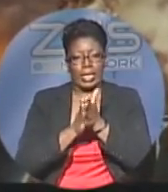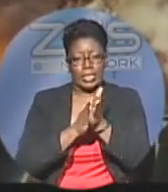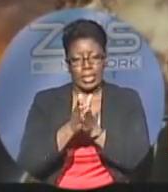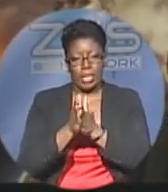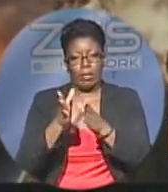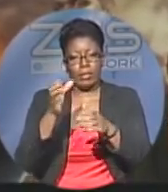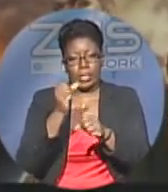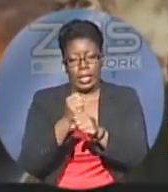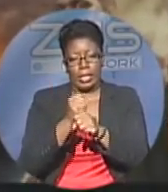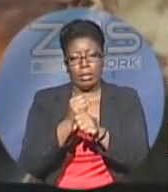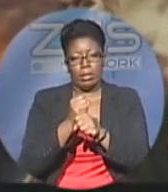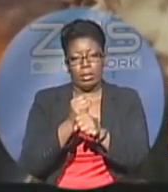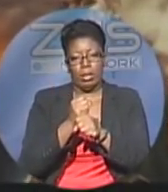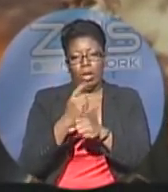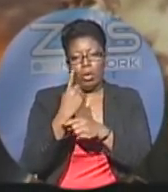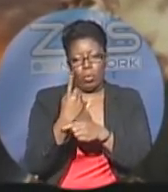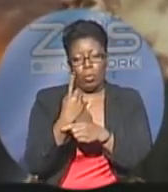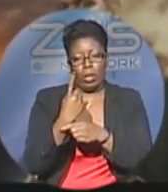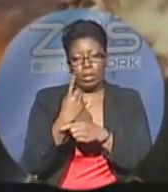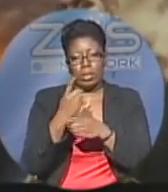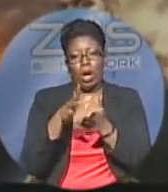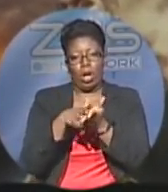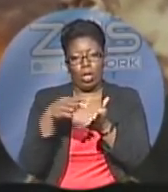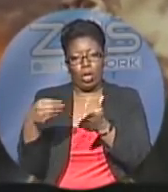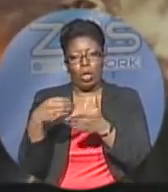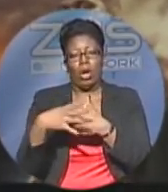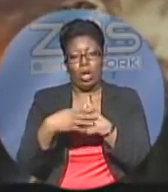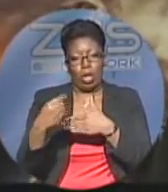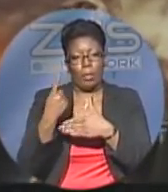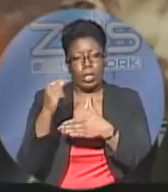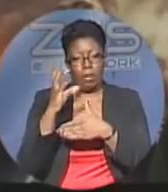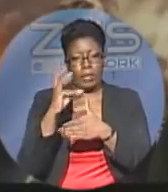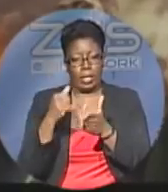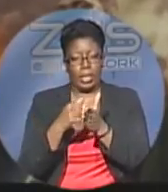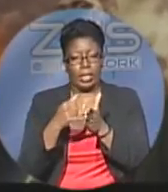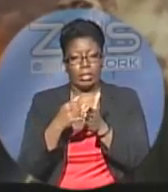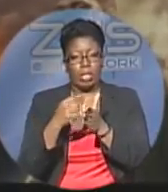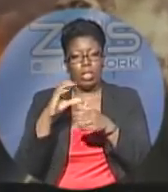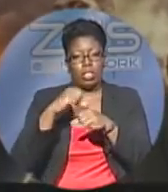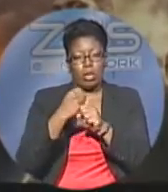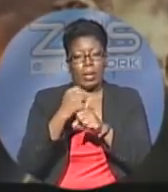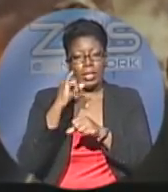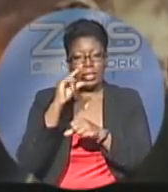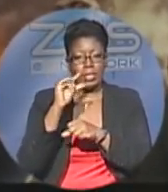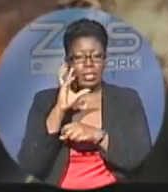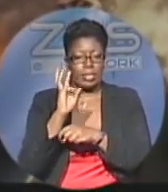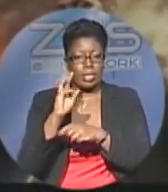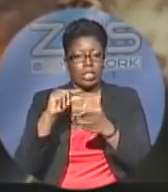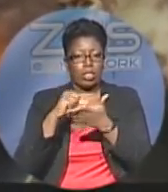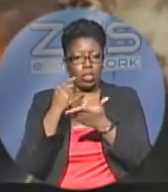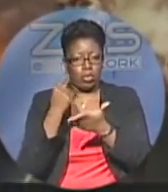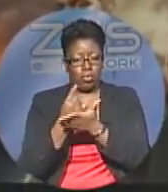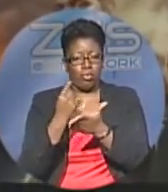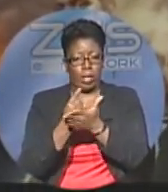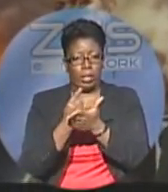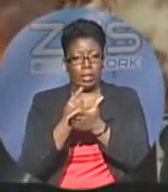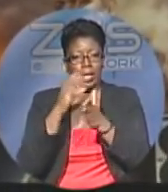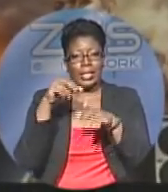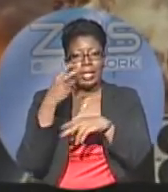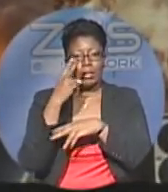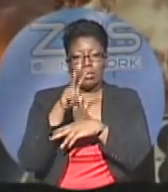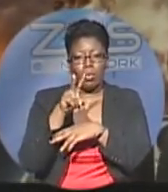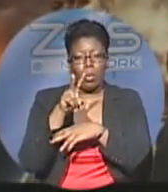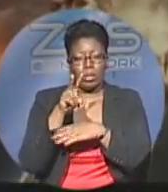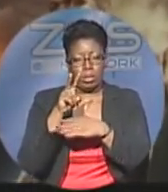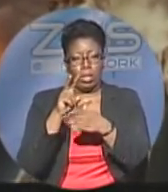grabbing a hold of a copy of it and letting my sixth grade class watch it. We've just gotten through a unit on Bahamian governance, on how